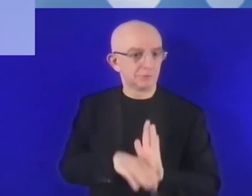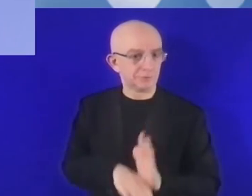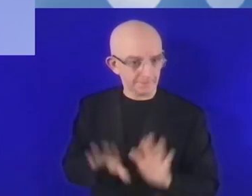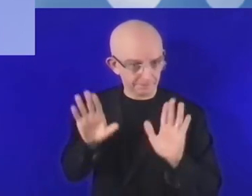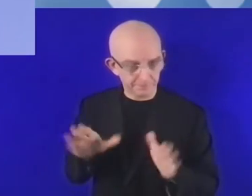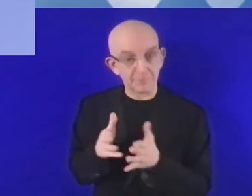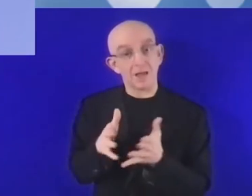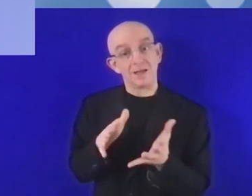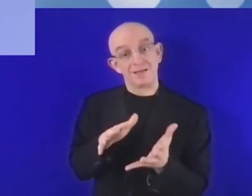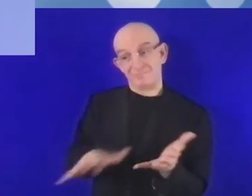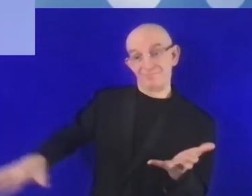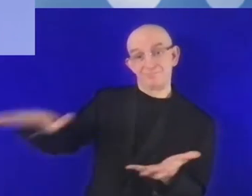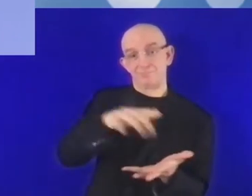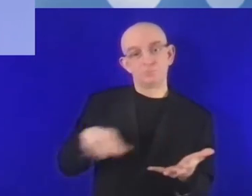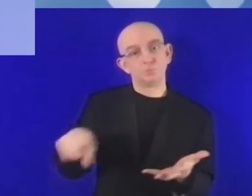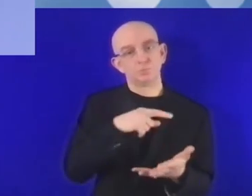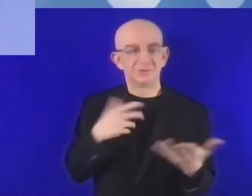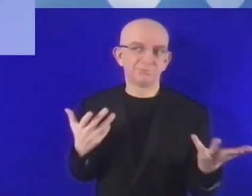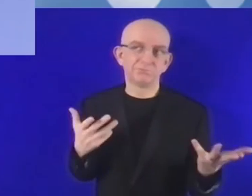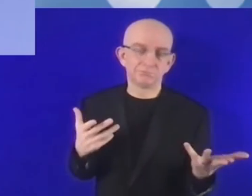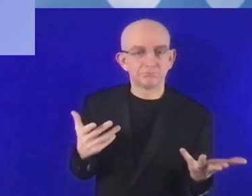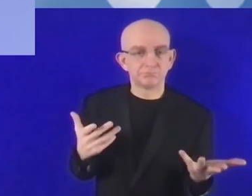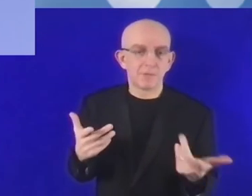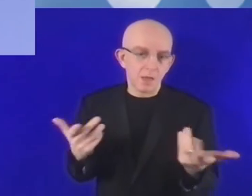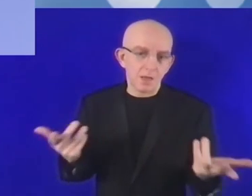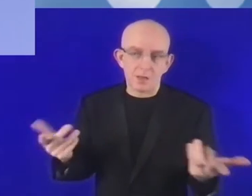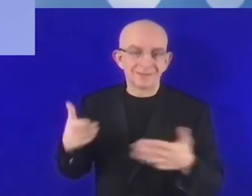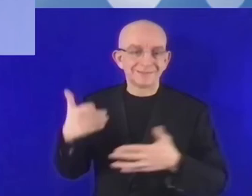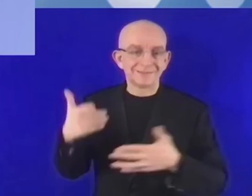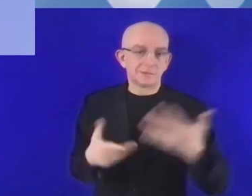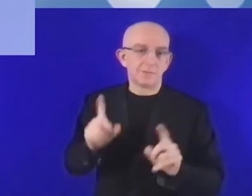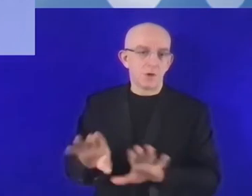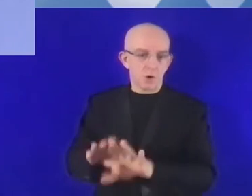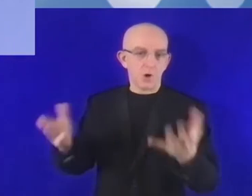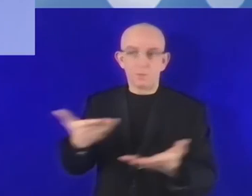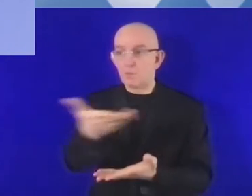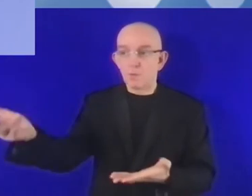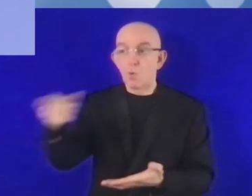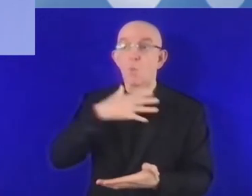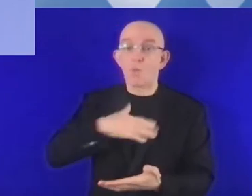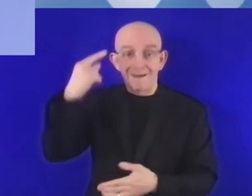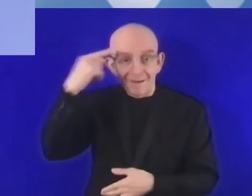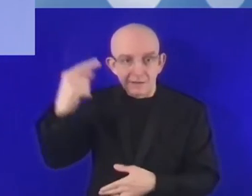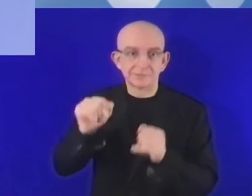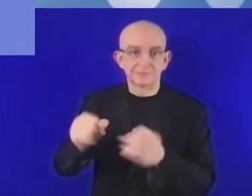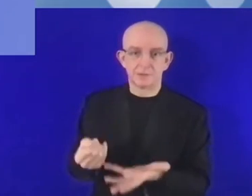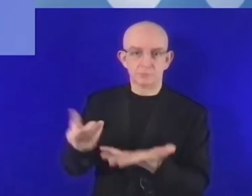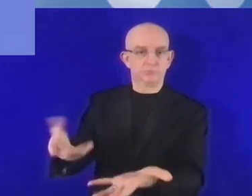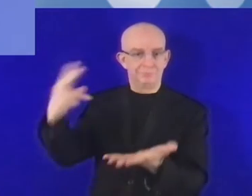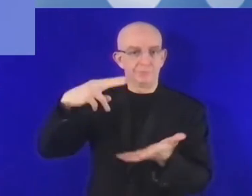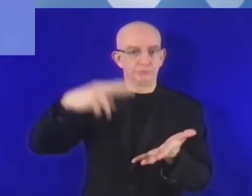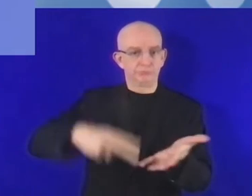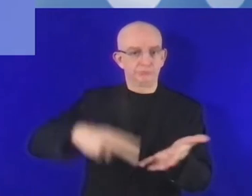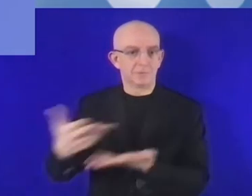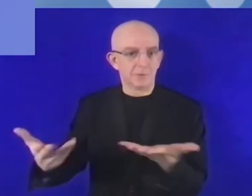in a very easy way. So for the funding, the second question, should I continue? Yes, just